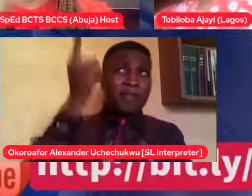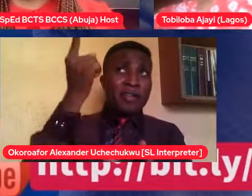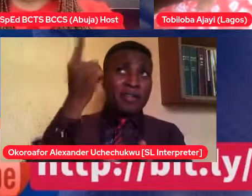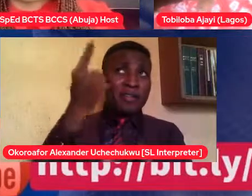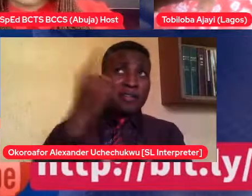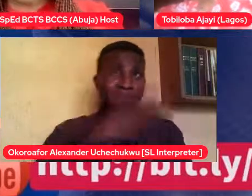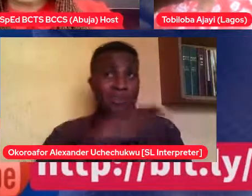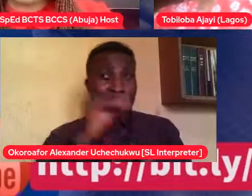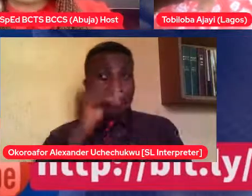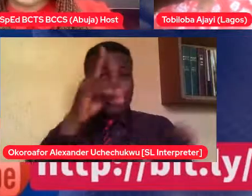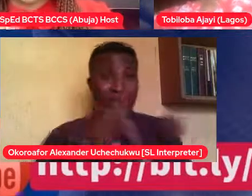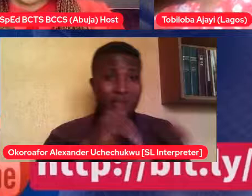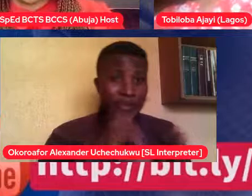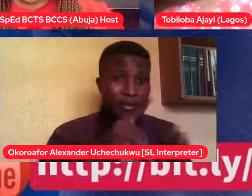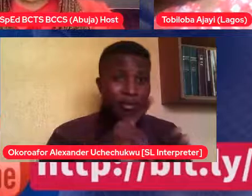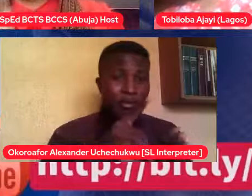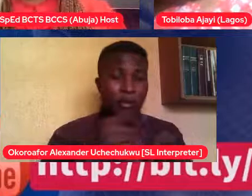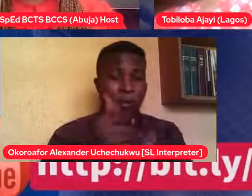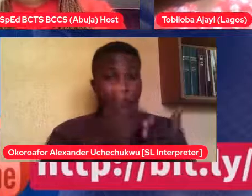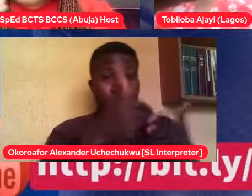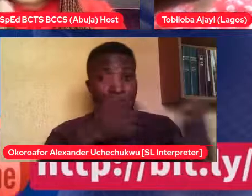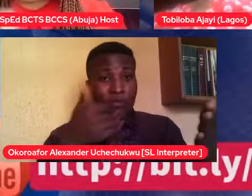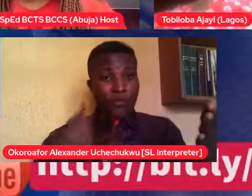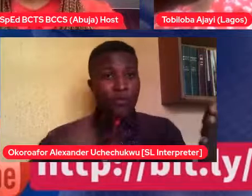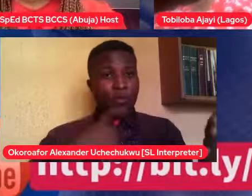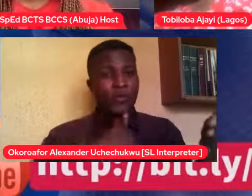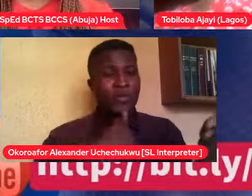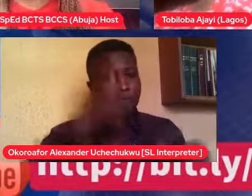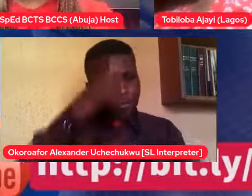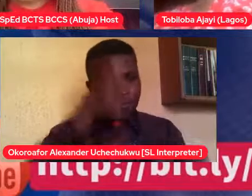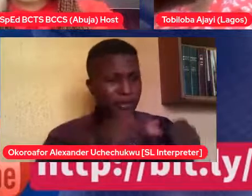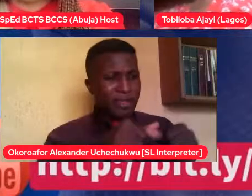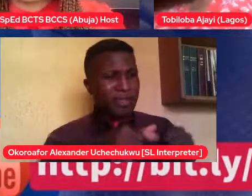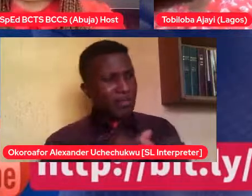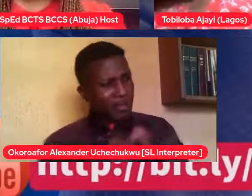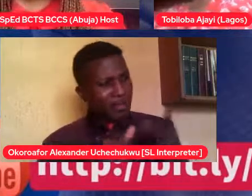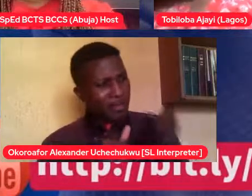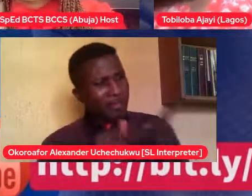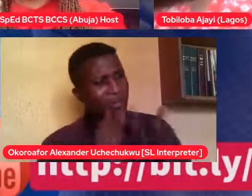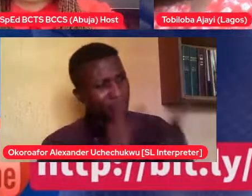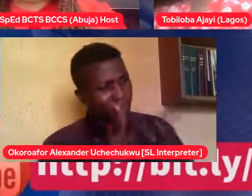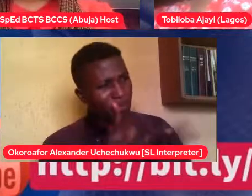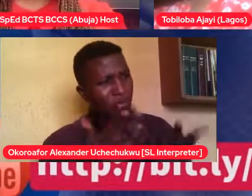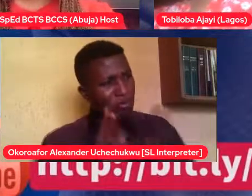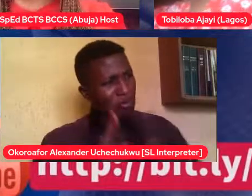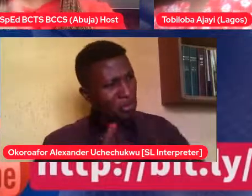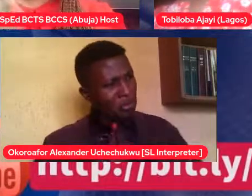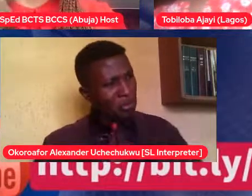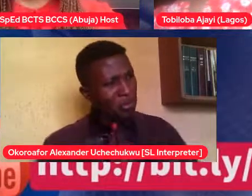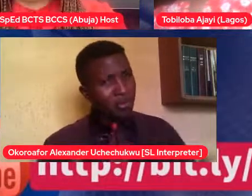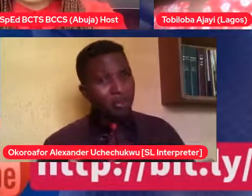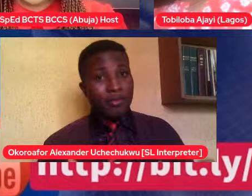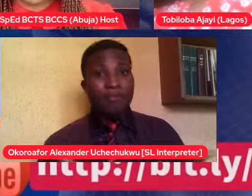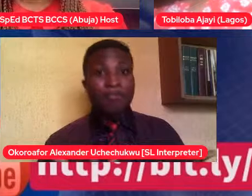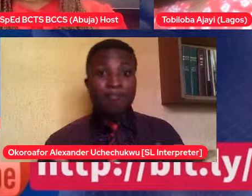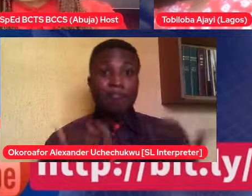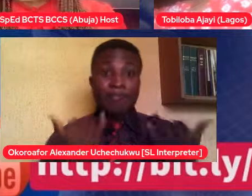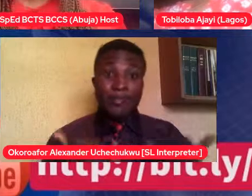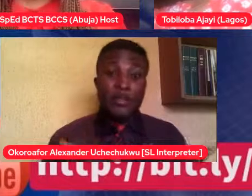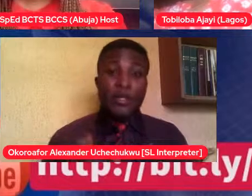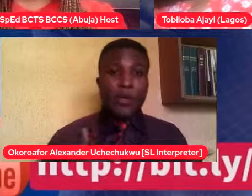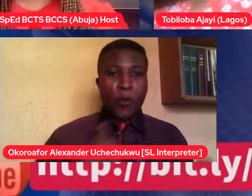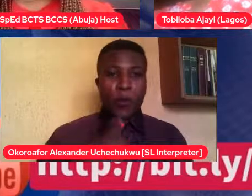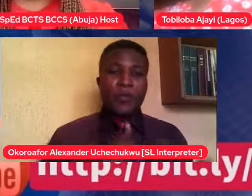everything that every human being goes through before the disability. So they're human first and today we talk to talk about this issue.